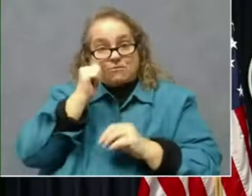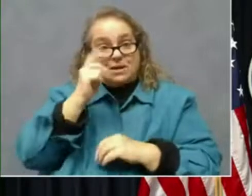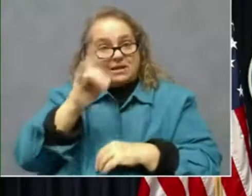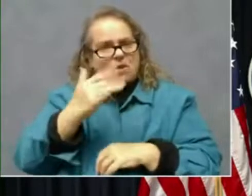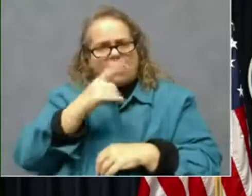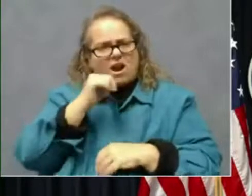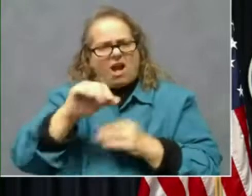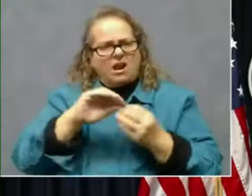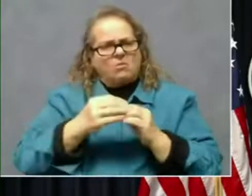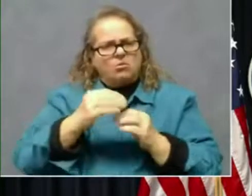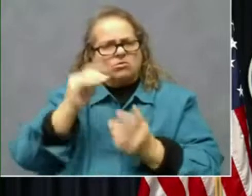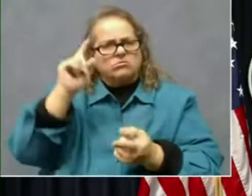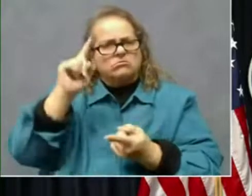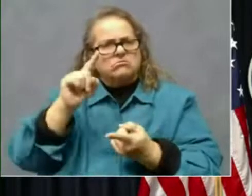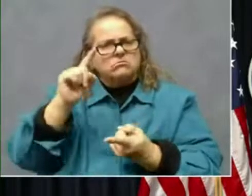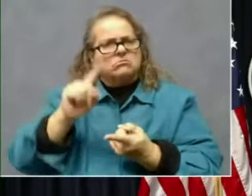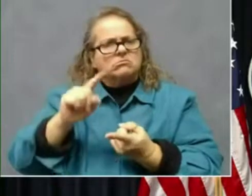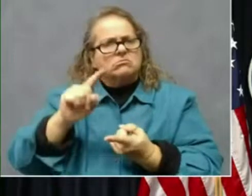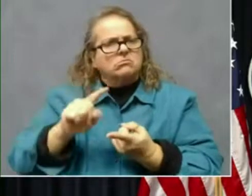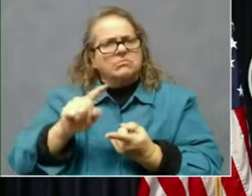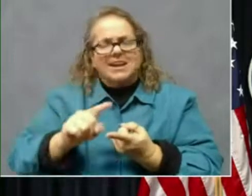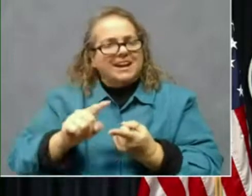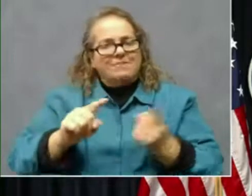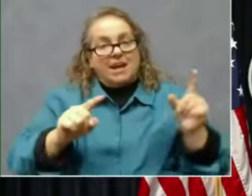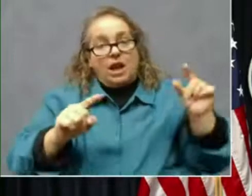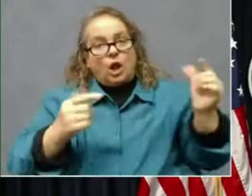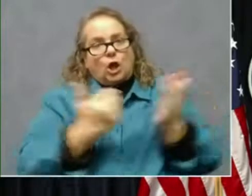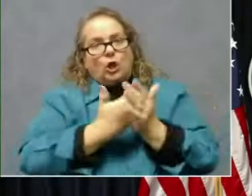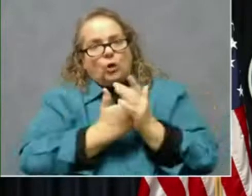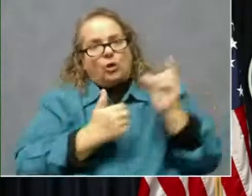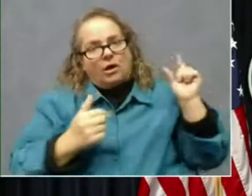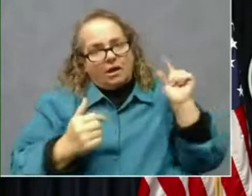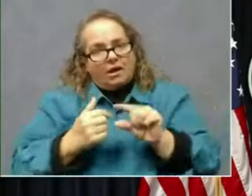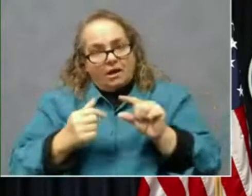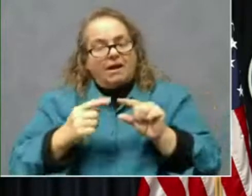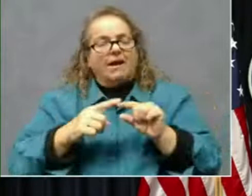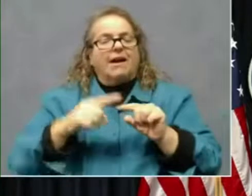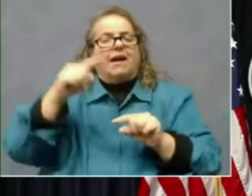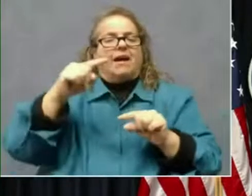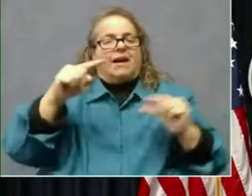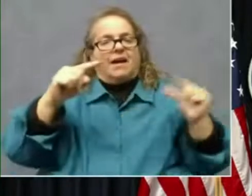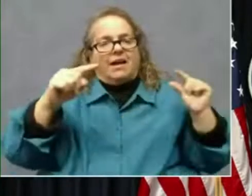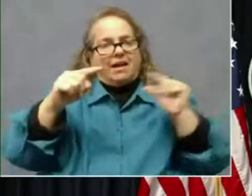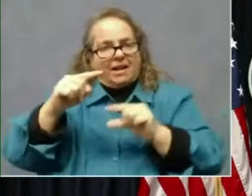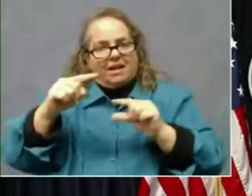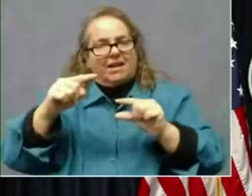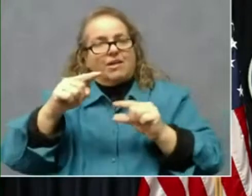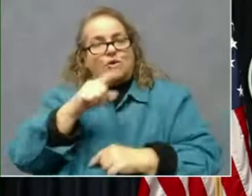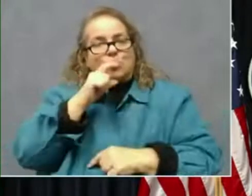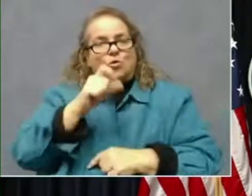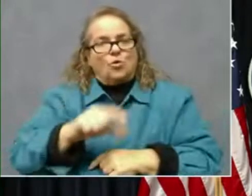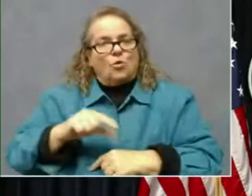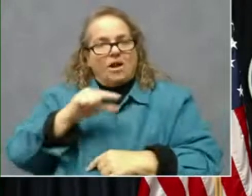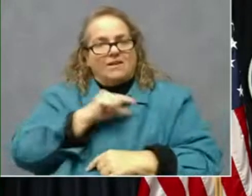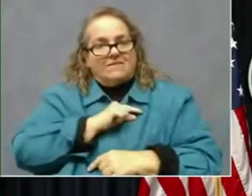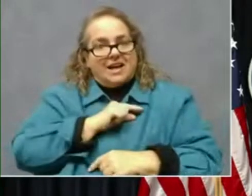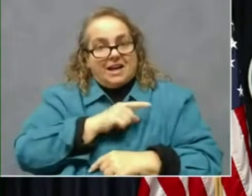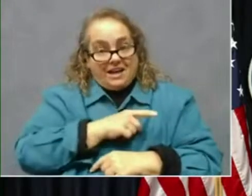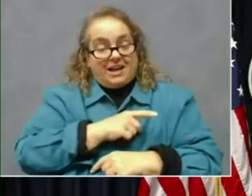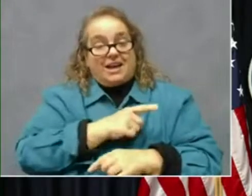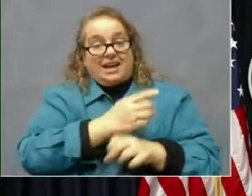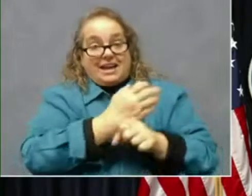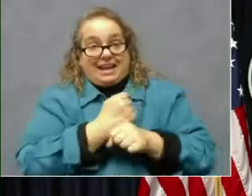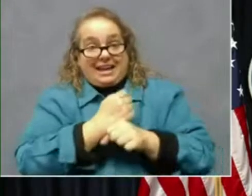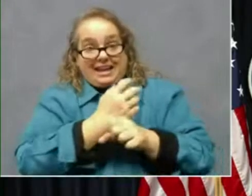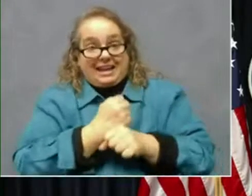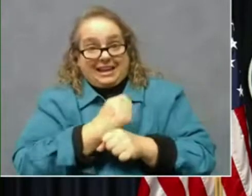at a different pace? We're also helping people who qualified were getting their